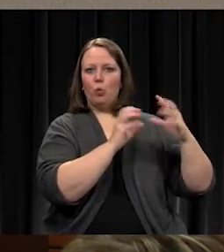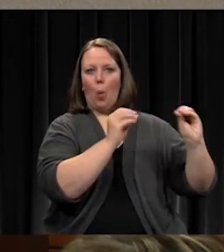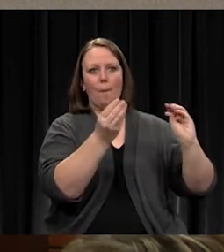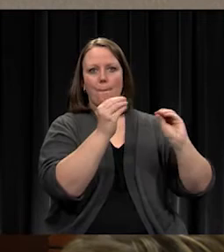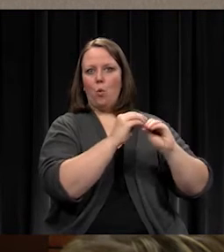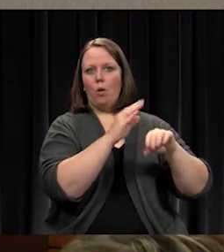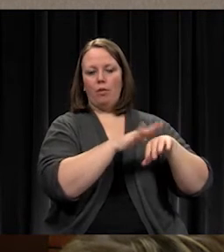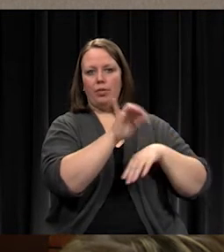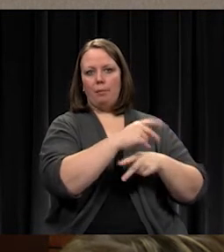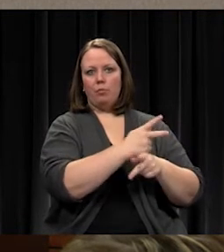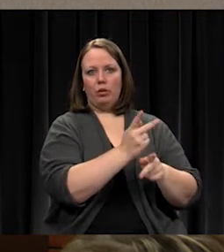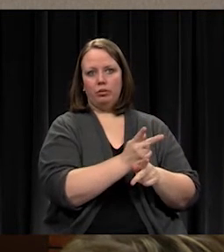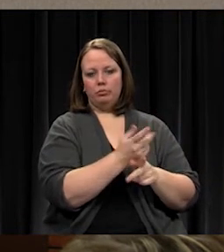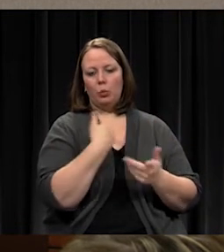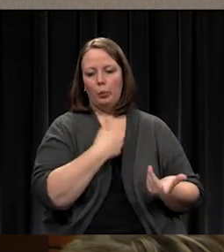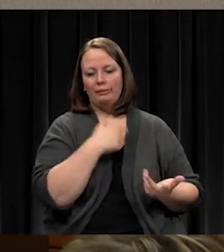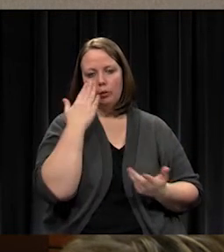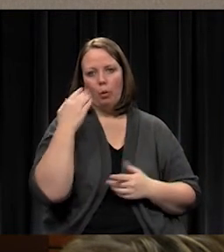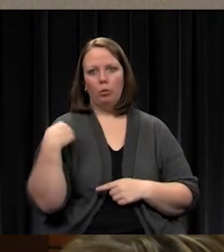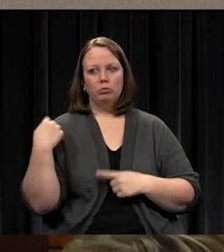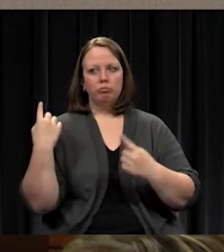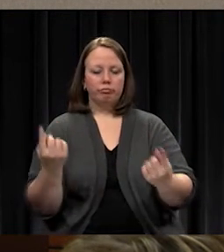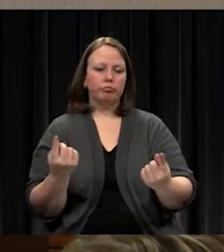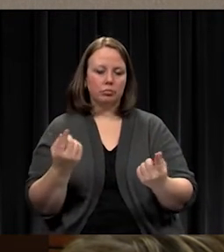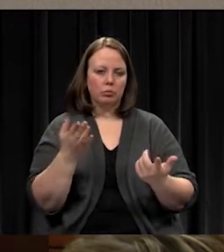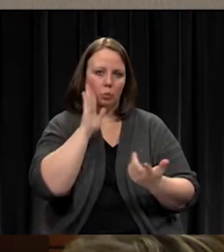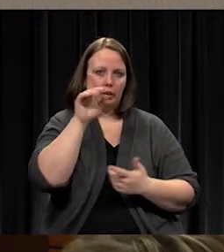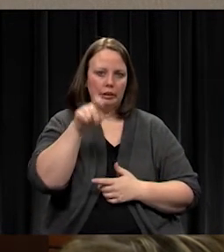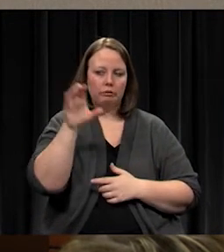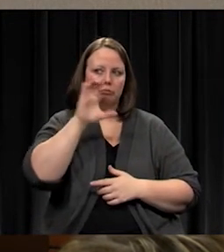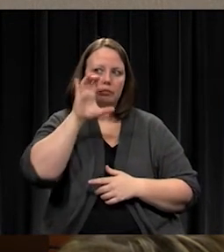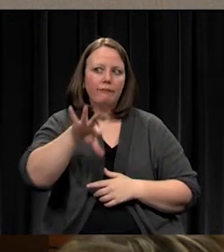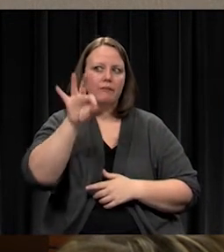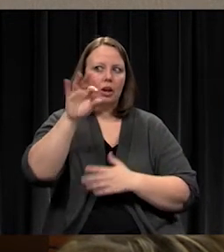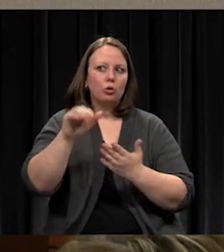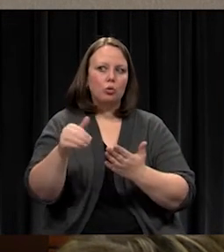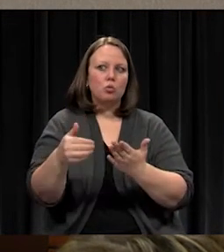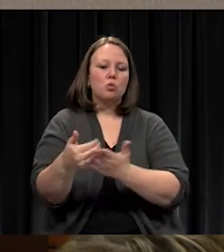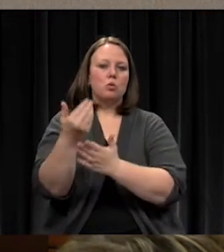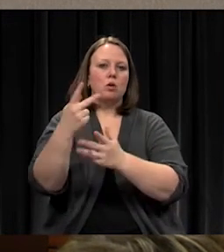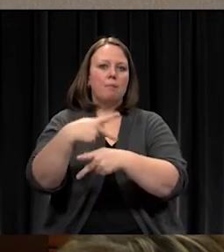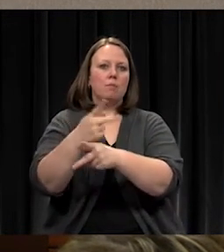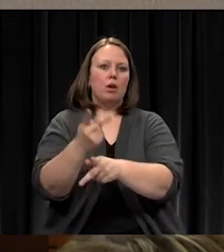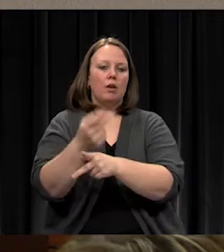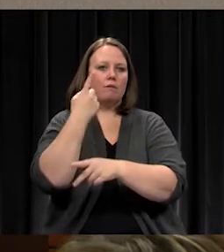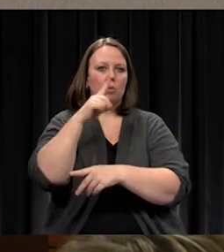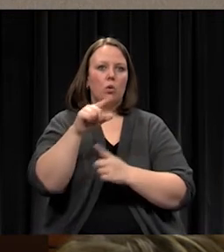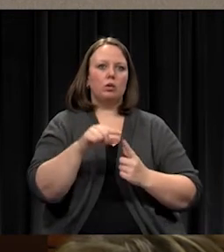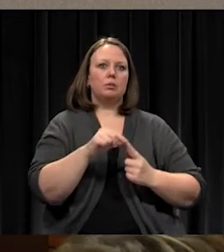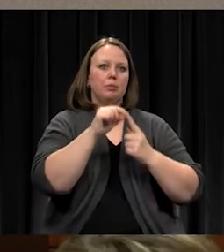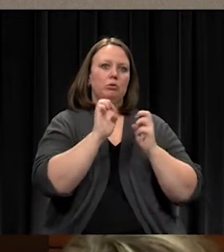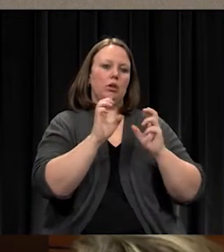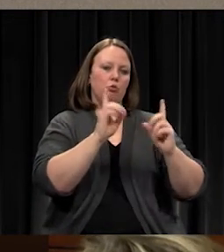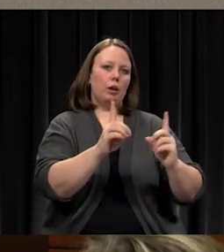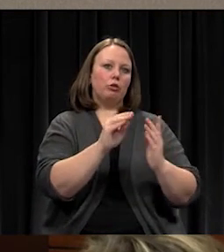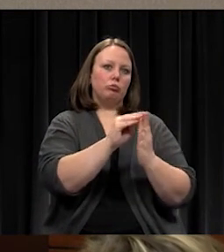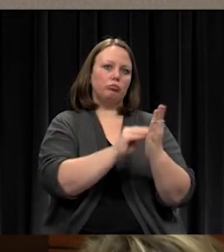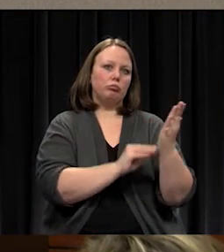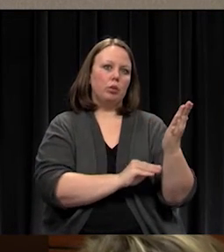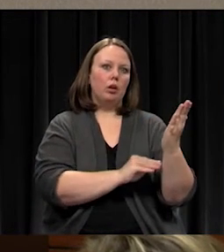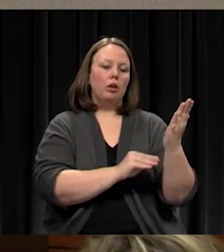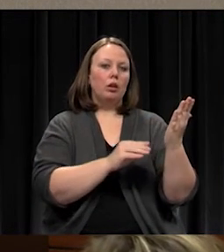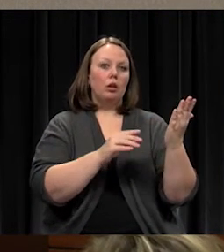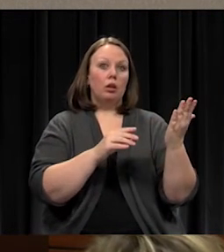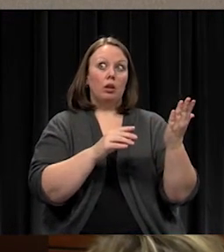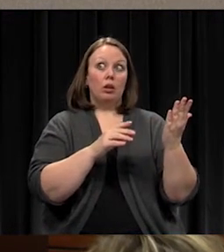known for some time that we would be needing to look for a new product for our special education records. We had been on that